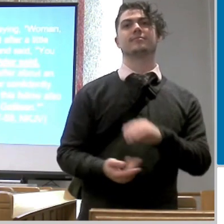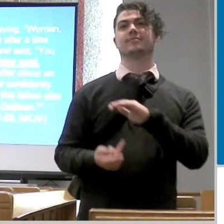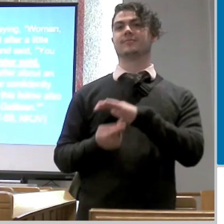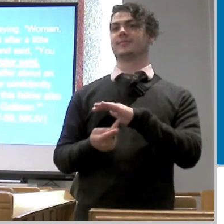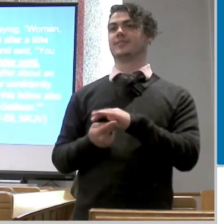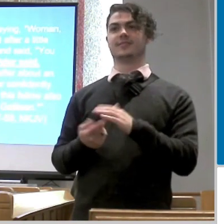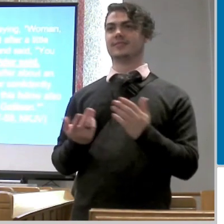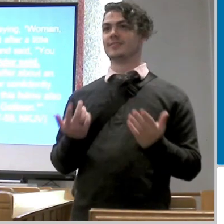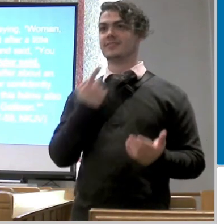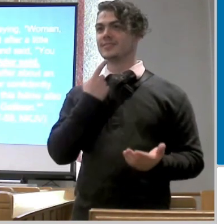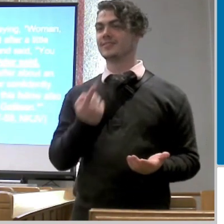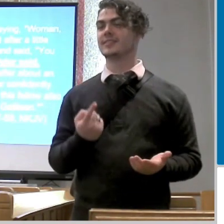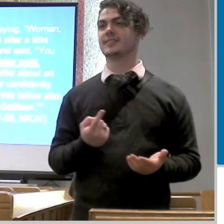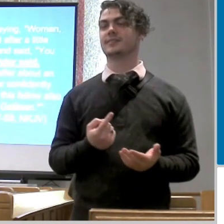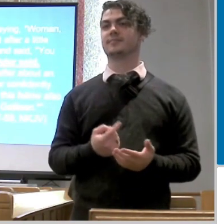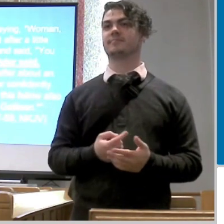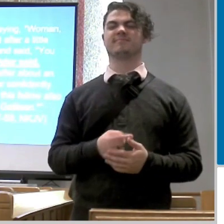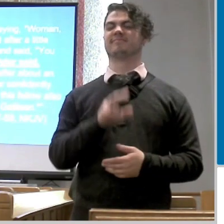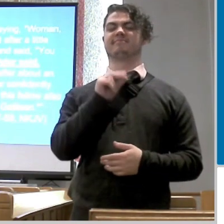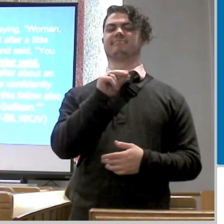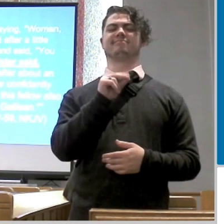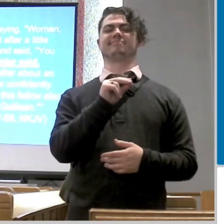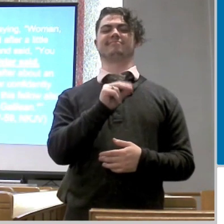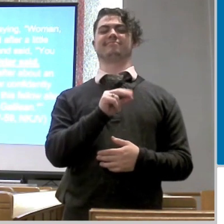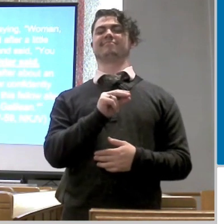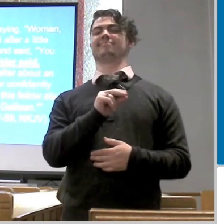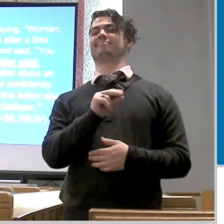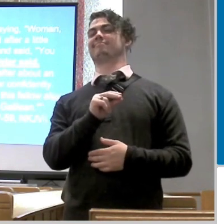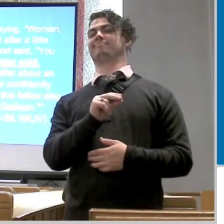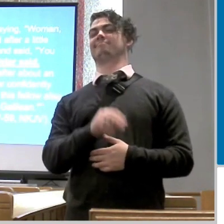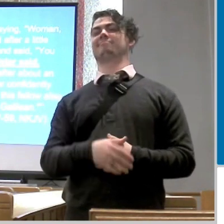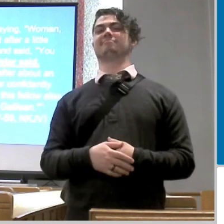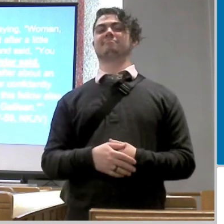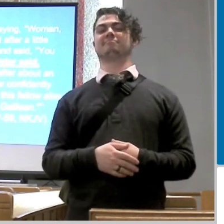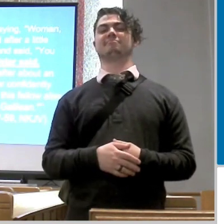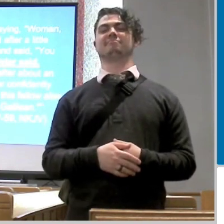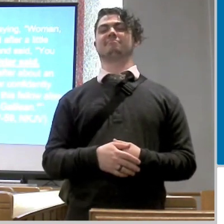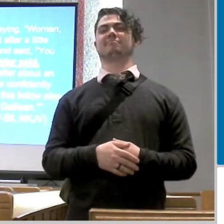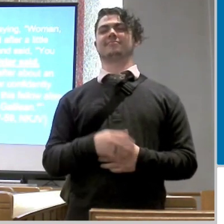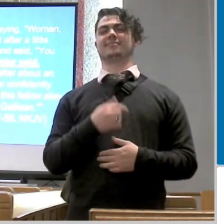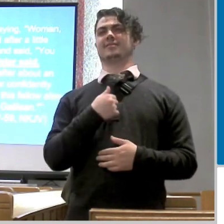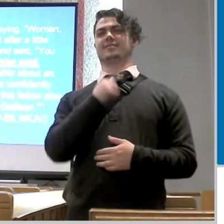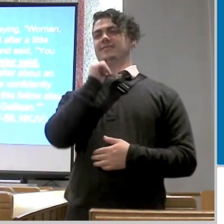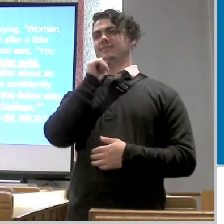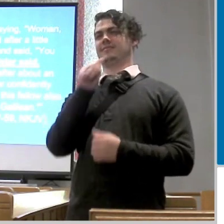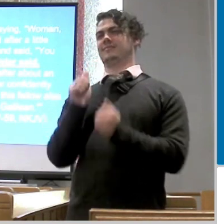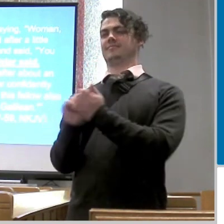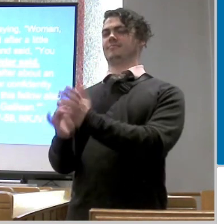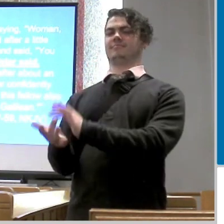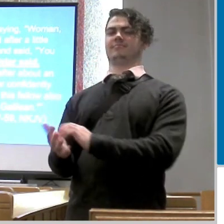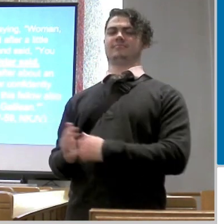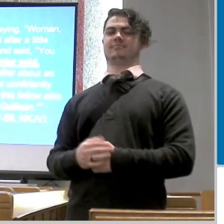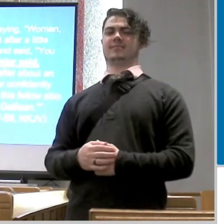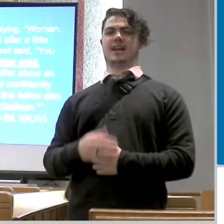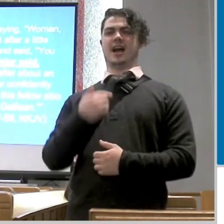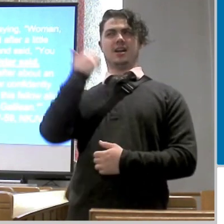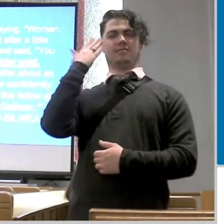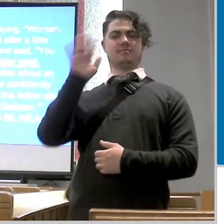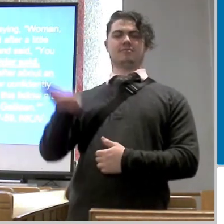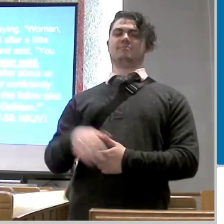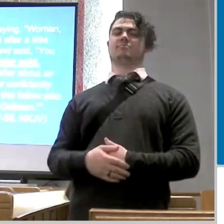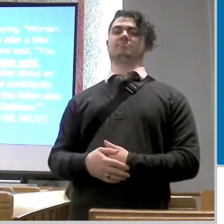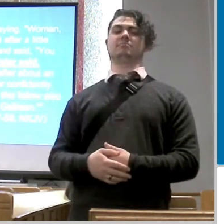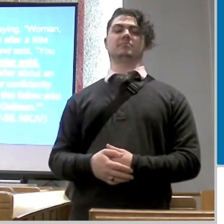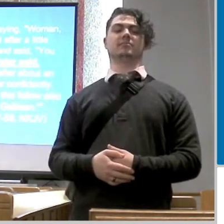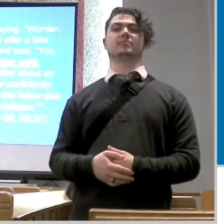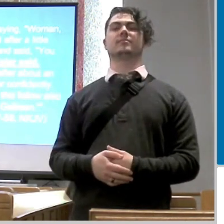what does peter do says peter denied jesus he denied him saying woman i do not know him